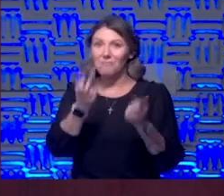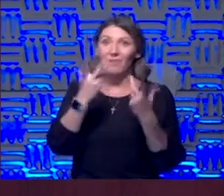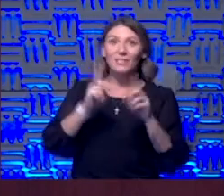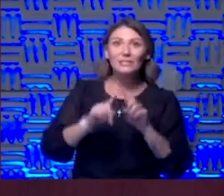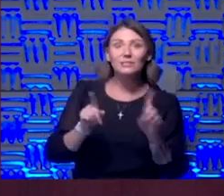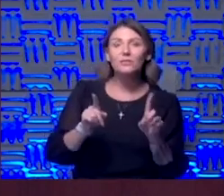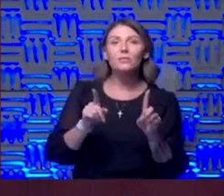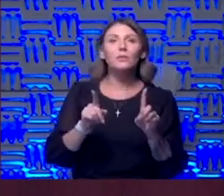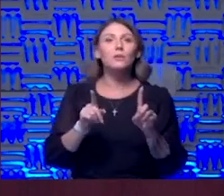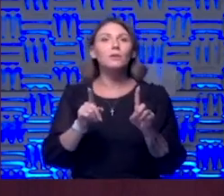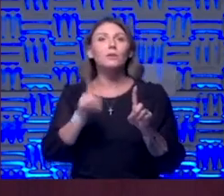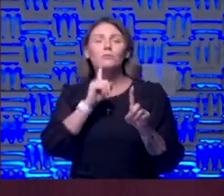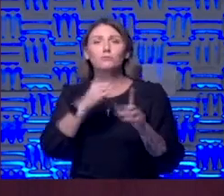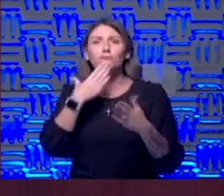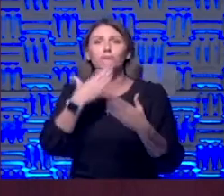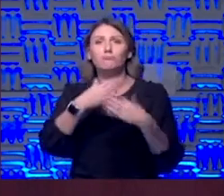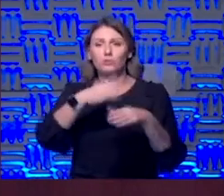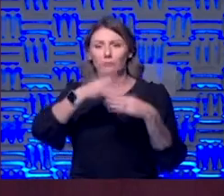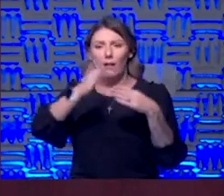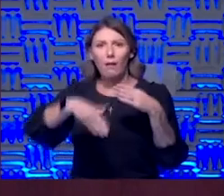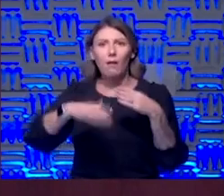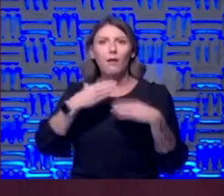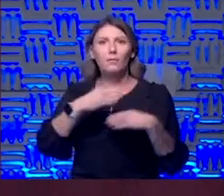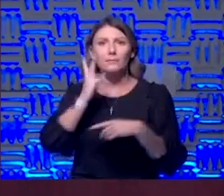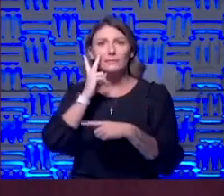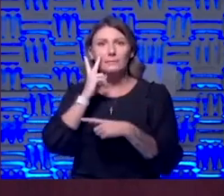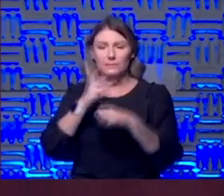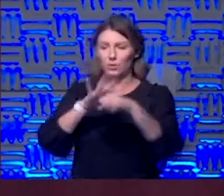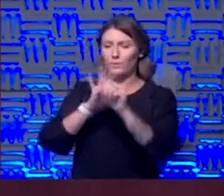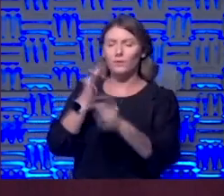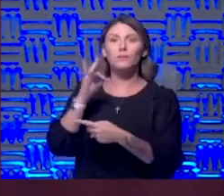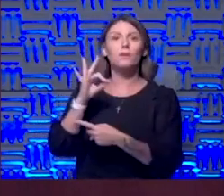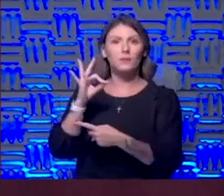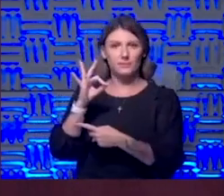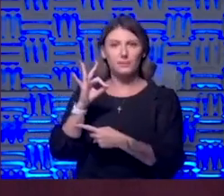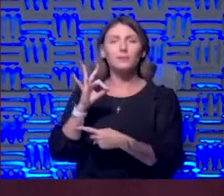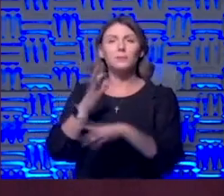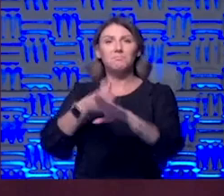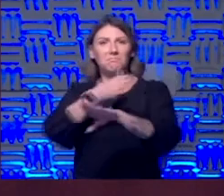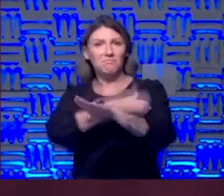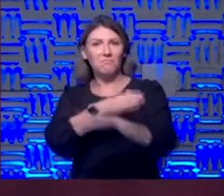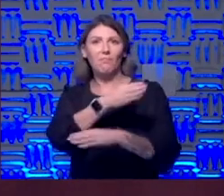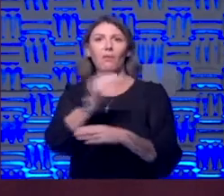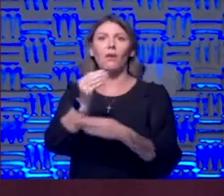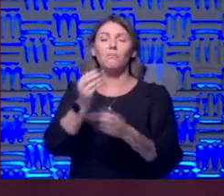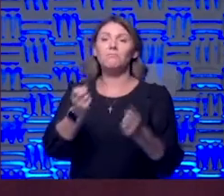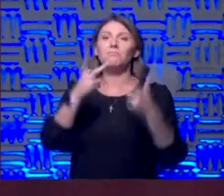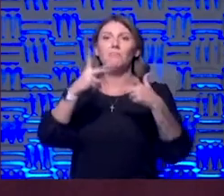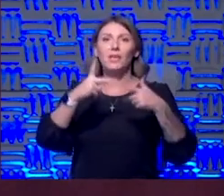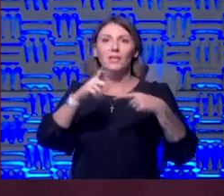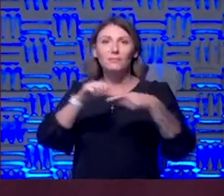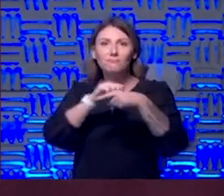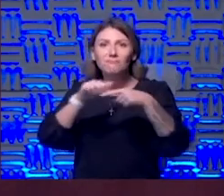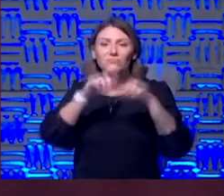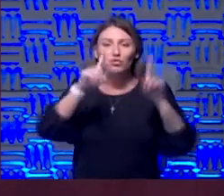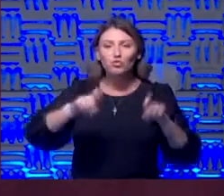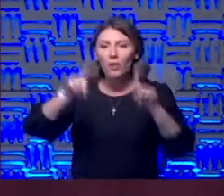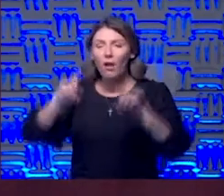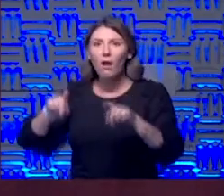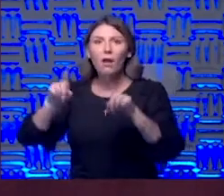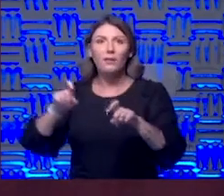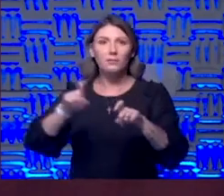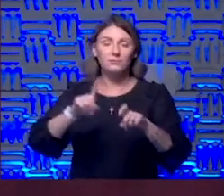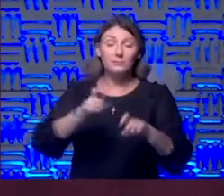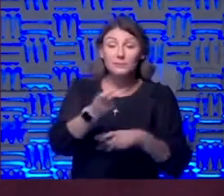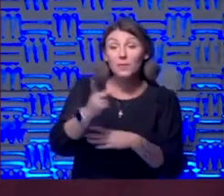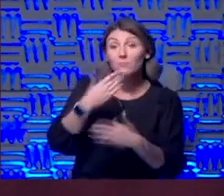there there is a better outcome and we have seen that in COVID-19 as well and now we have many trials that at least assess some very